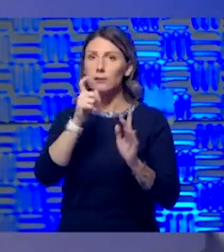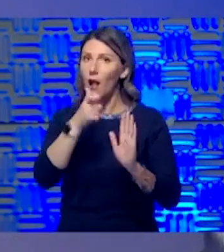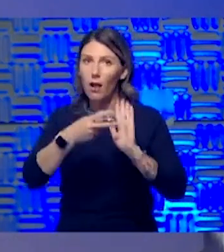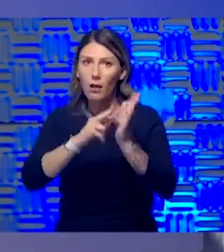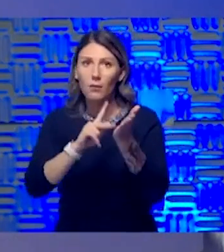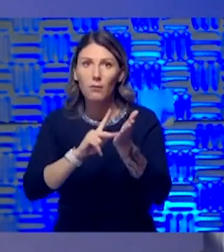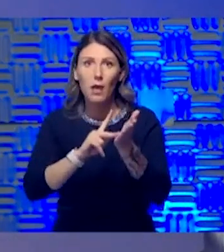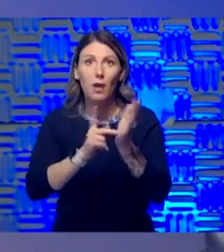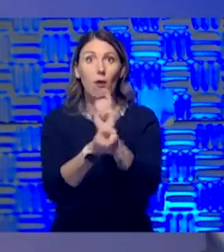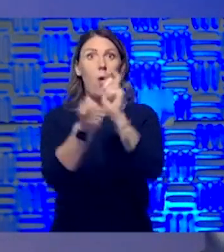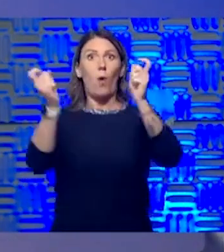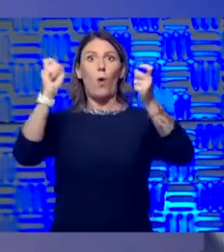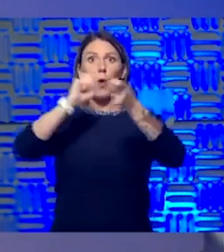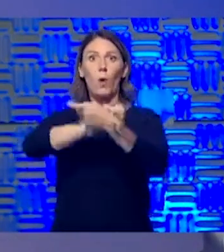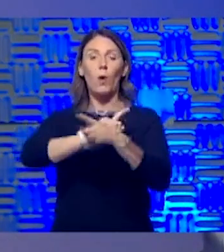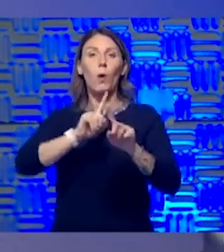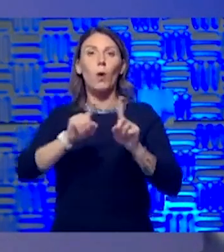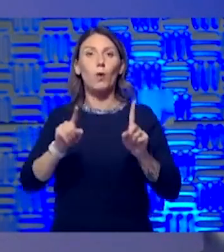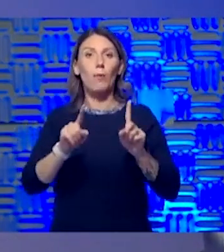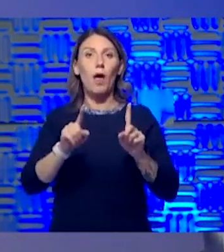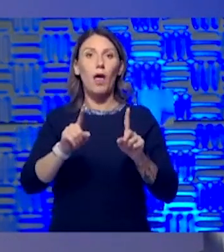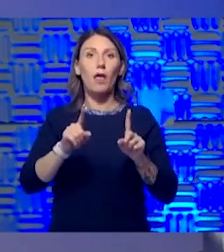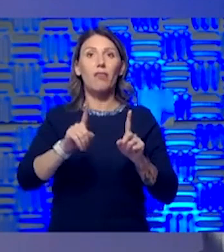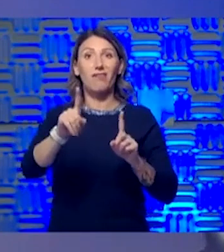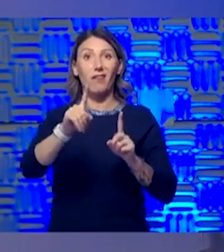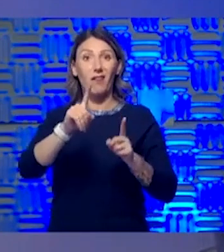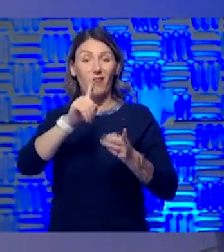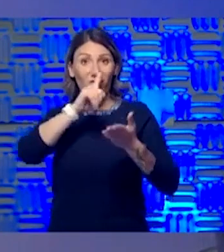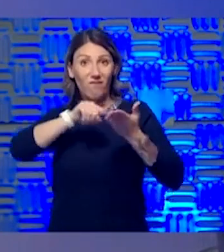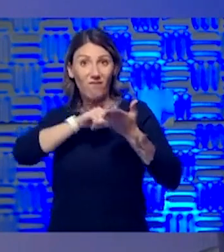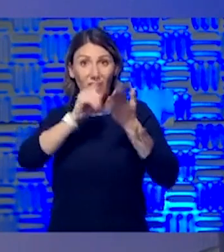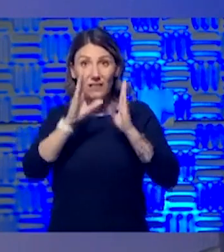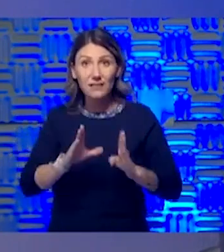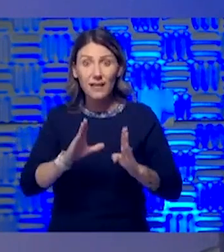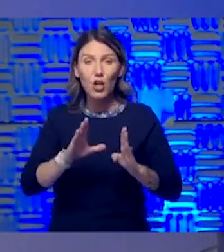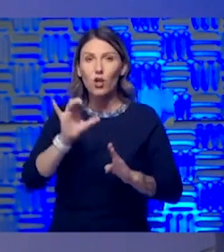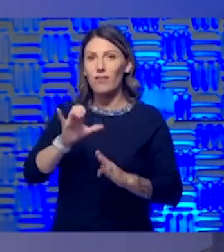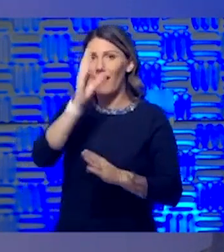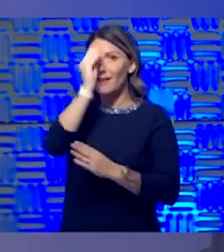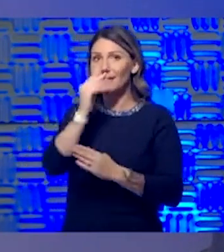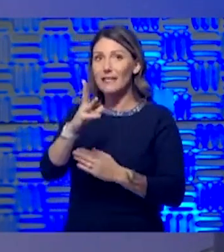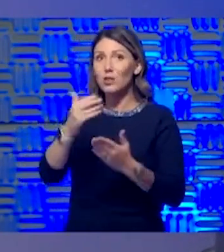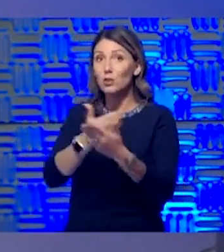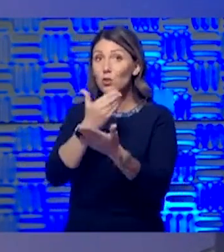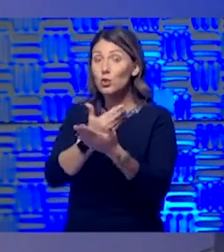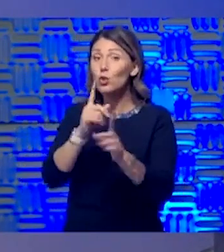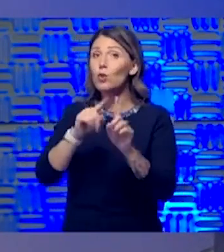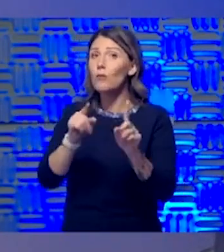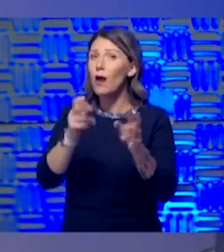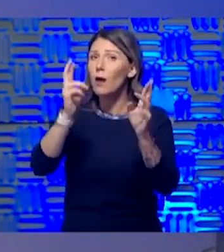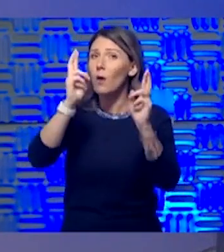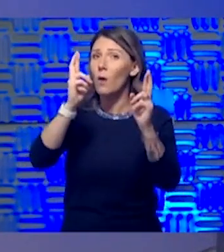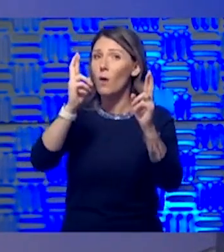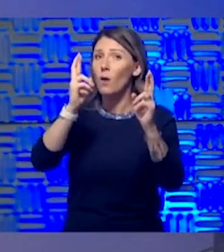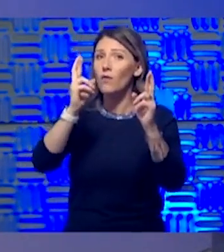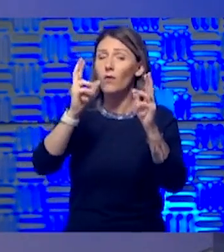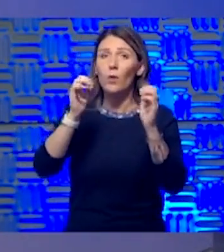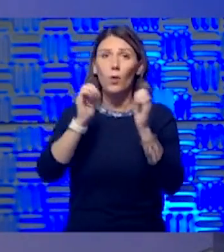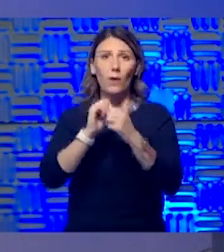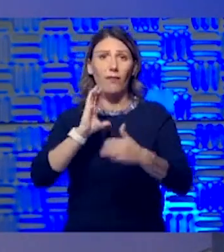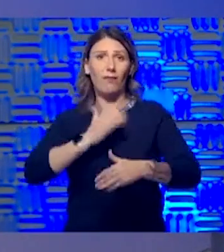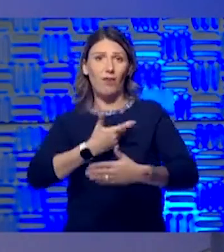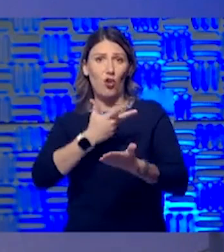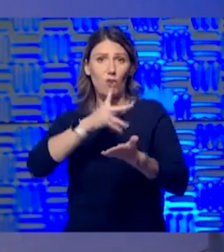principal investigators have said that. You know, the data is still very new. But hopefully that will give us something in our armamentarium.